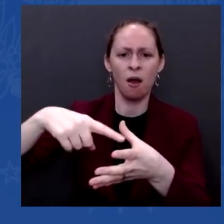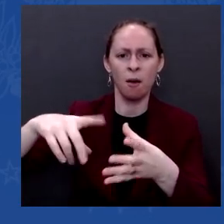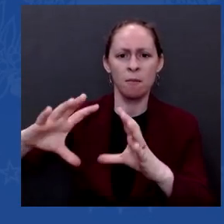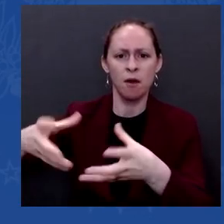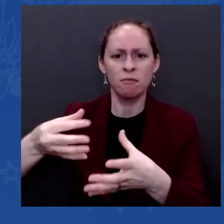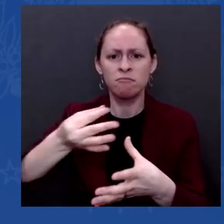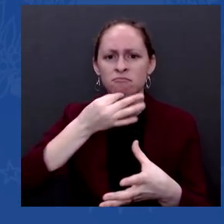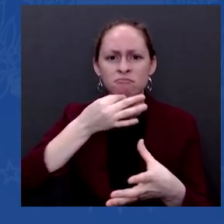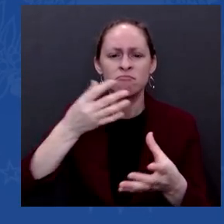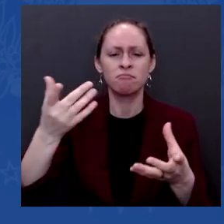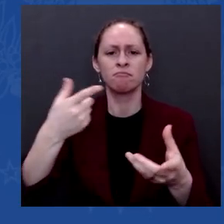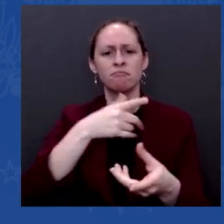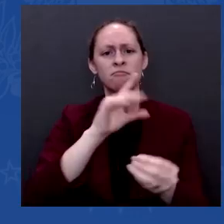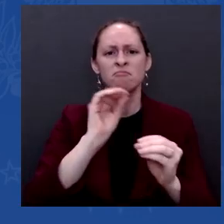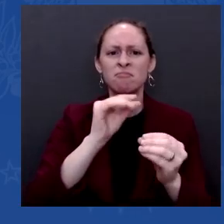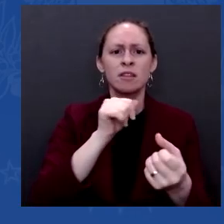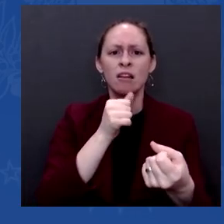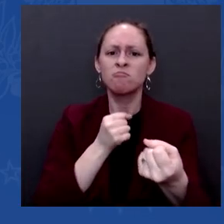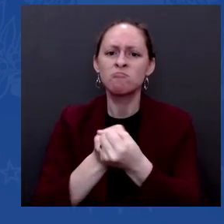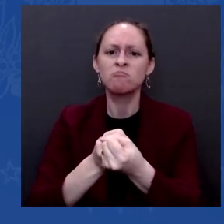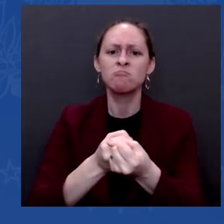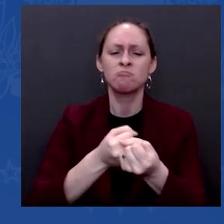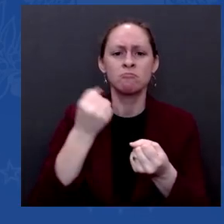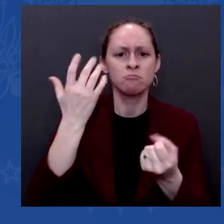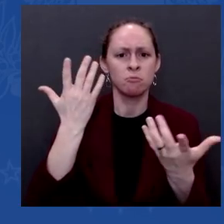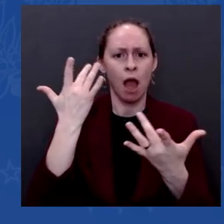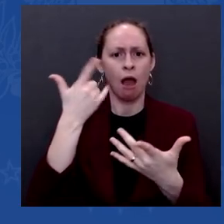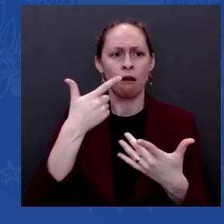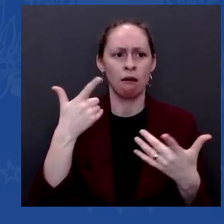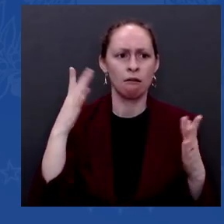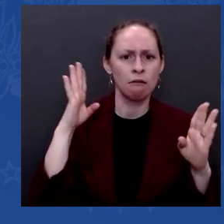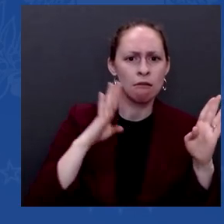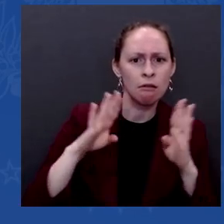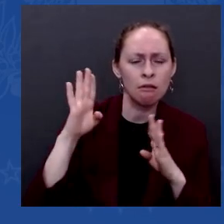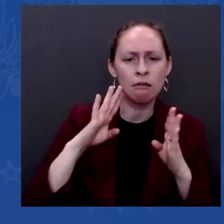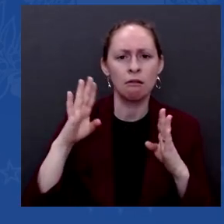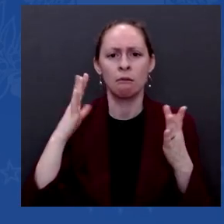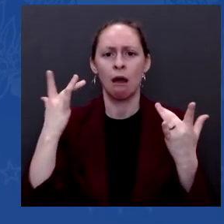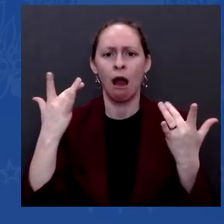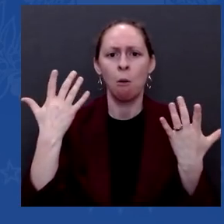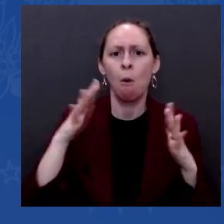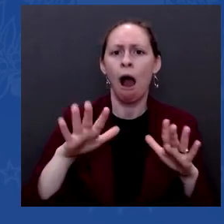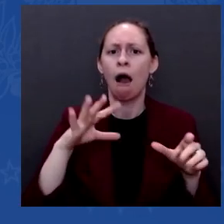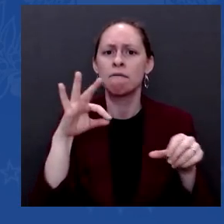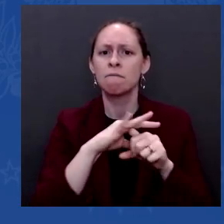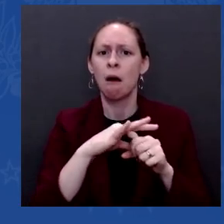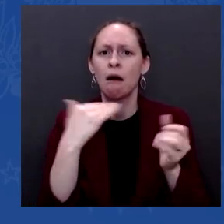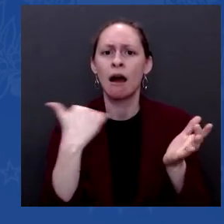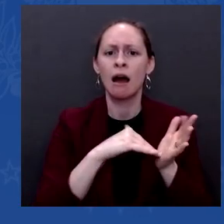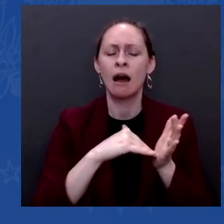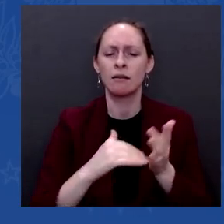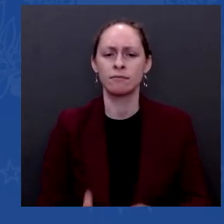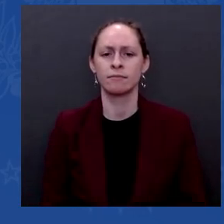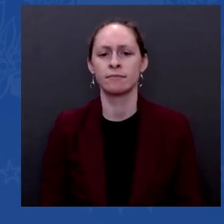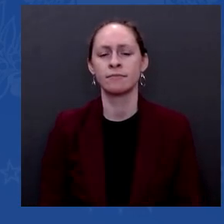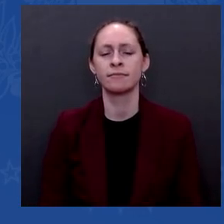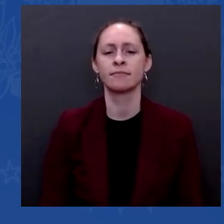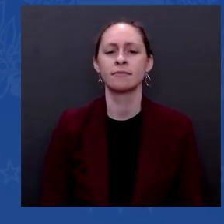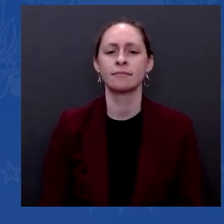talk to me, bump into me, quote-unquote, or sit with me,